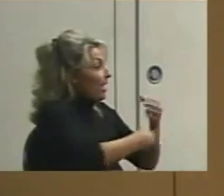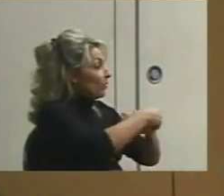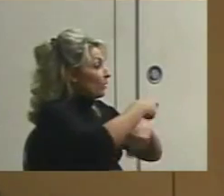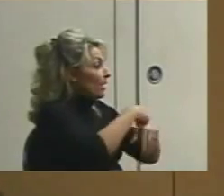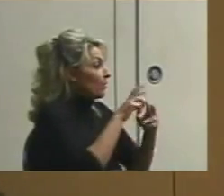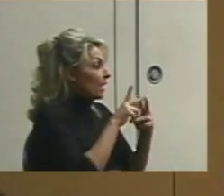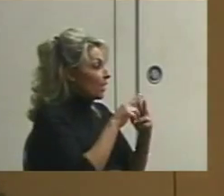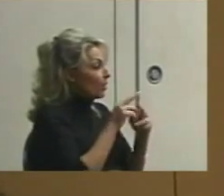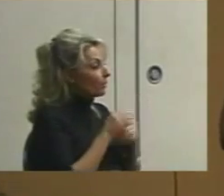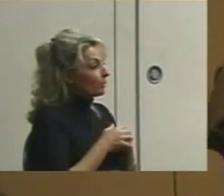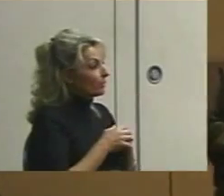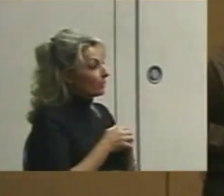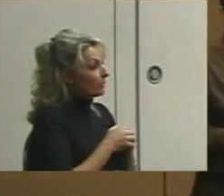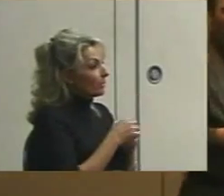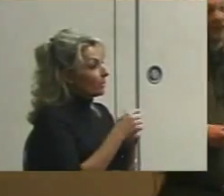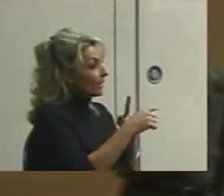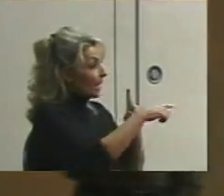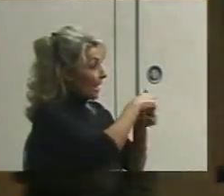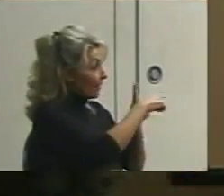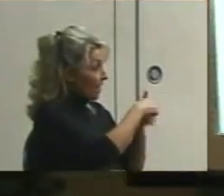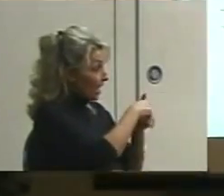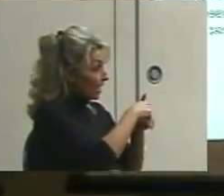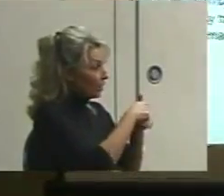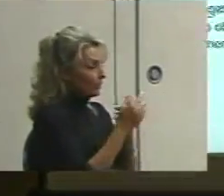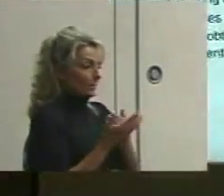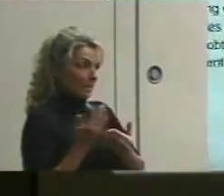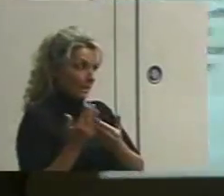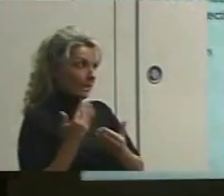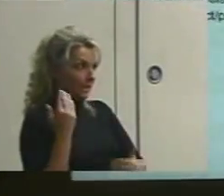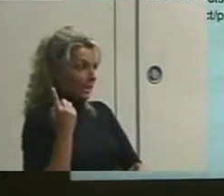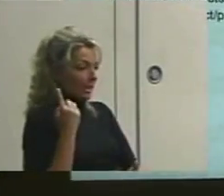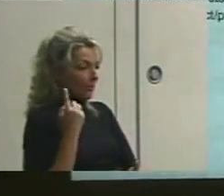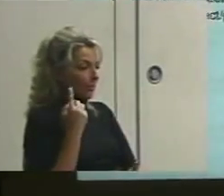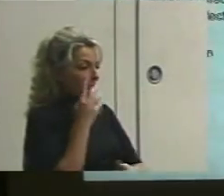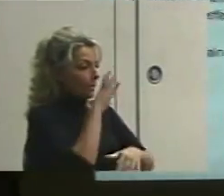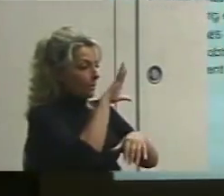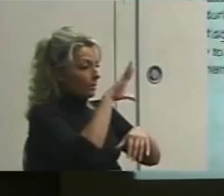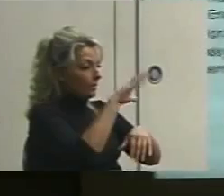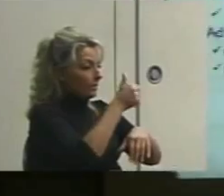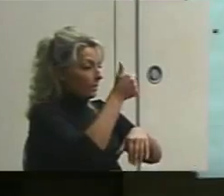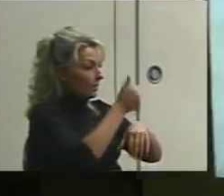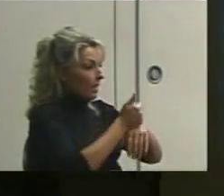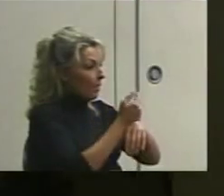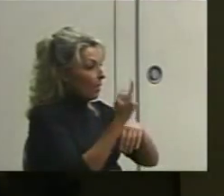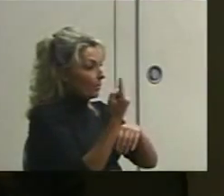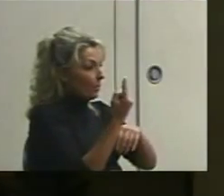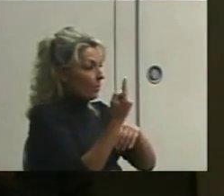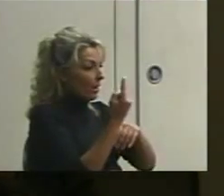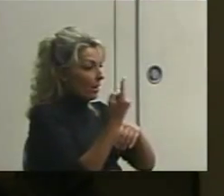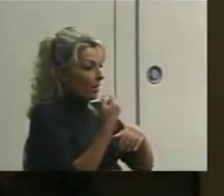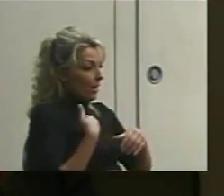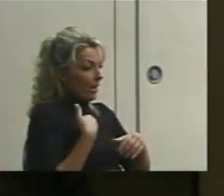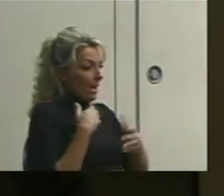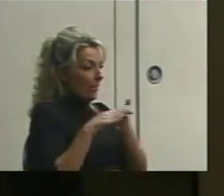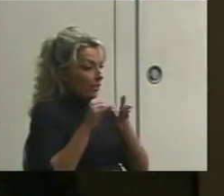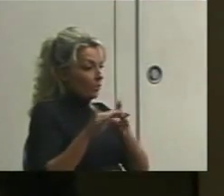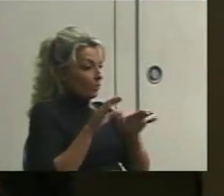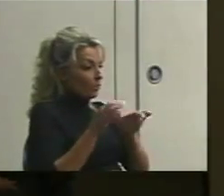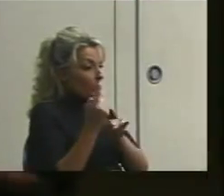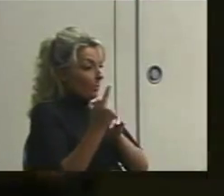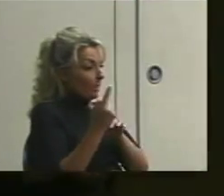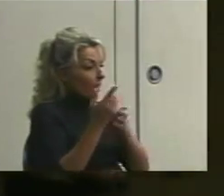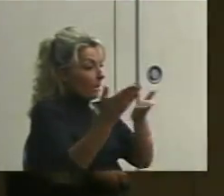So the advantage is it's really easy. Hey, set them up somewhere and have them do something and bring back some sort of a product.